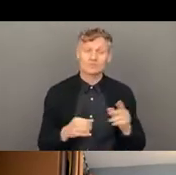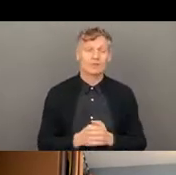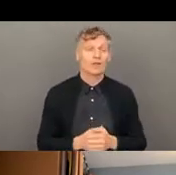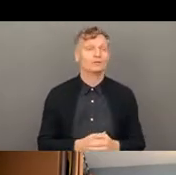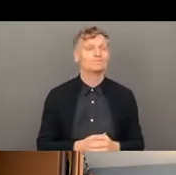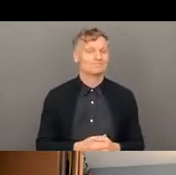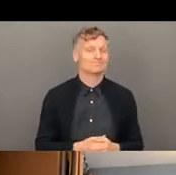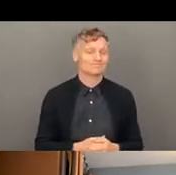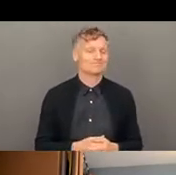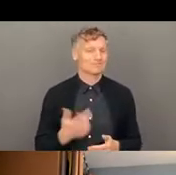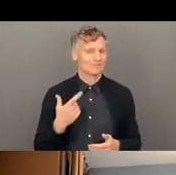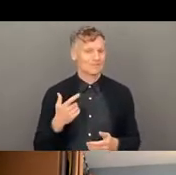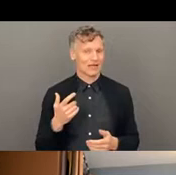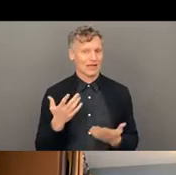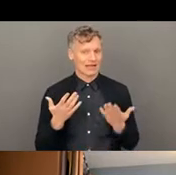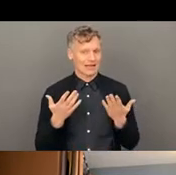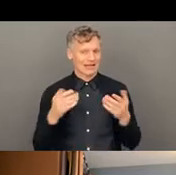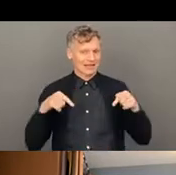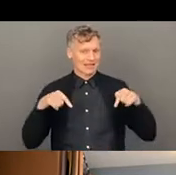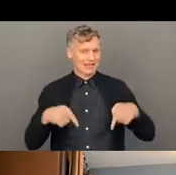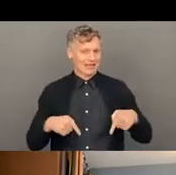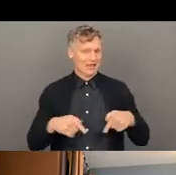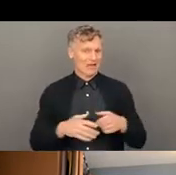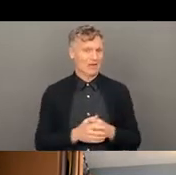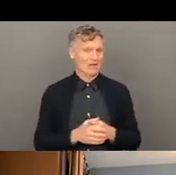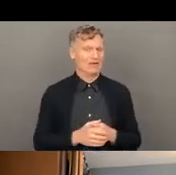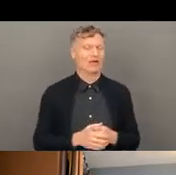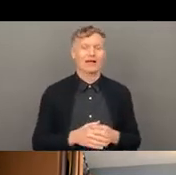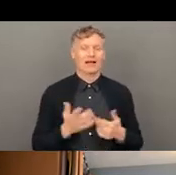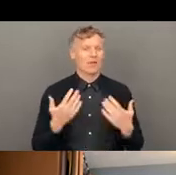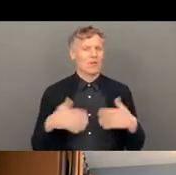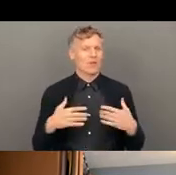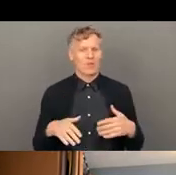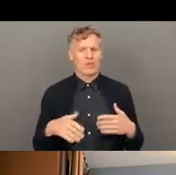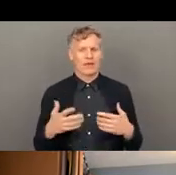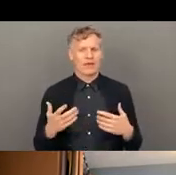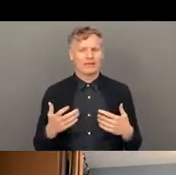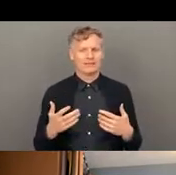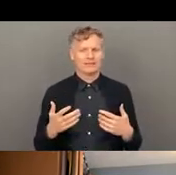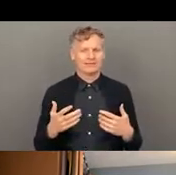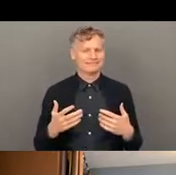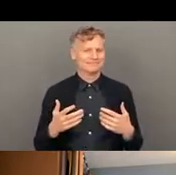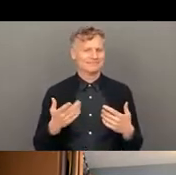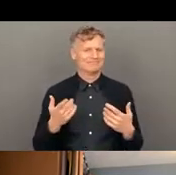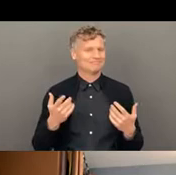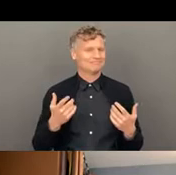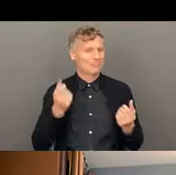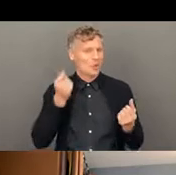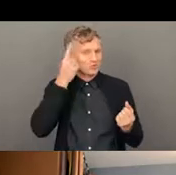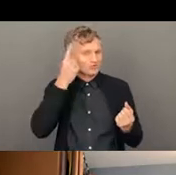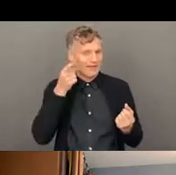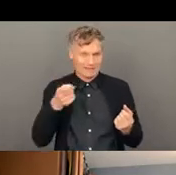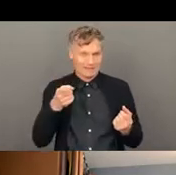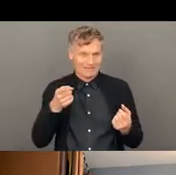at brevity into account, the positives far, far, far, and difficulties.